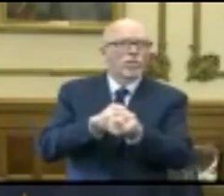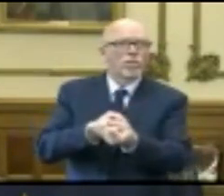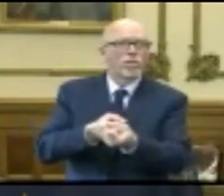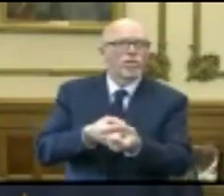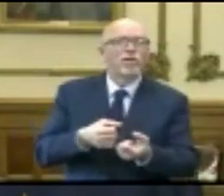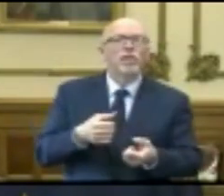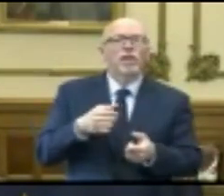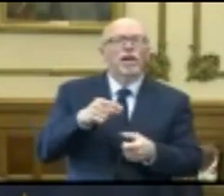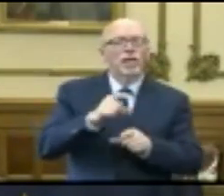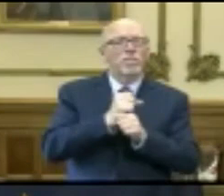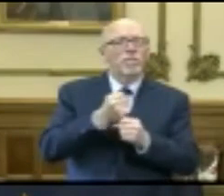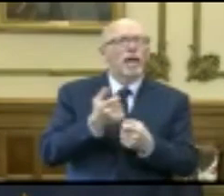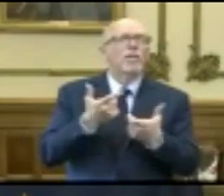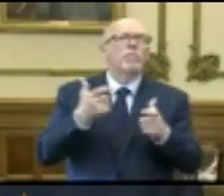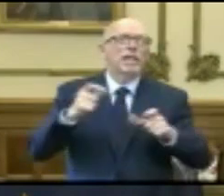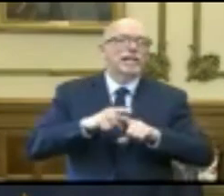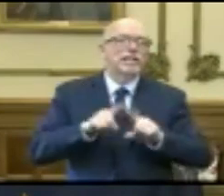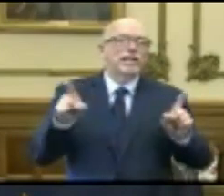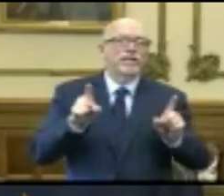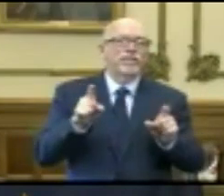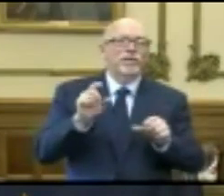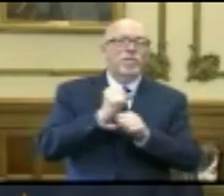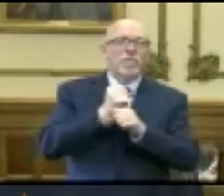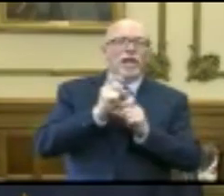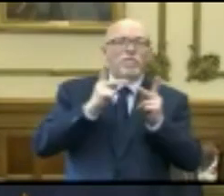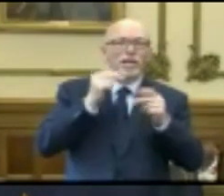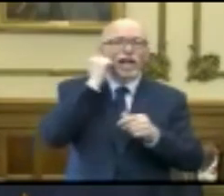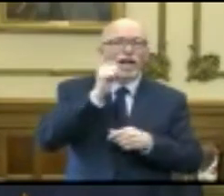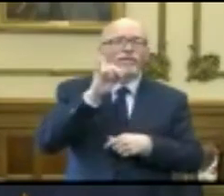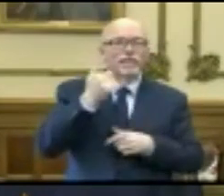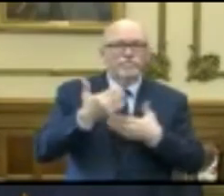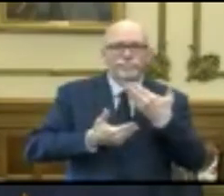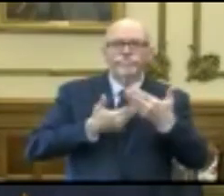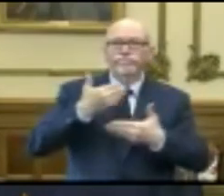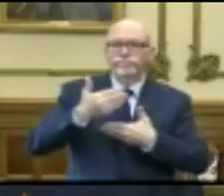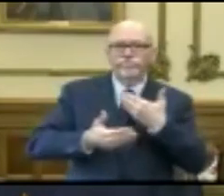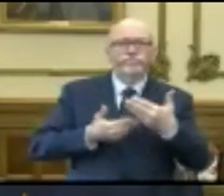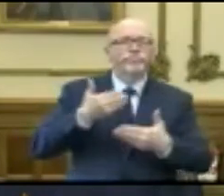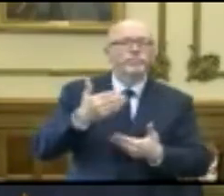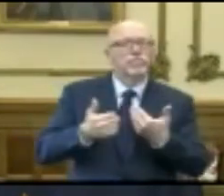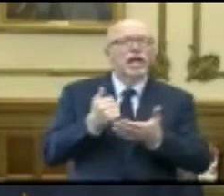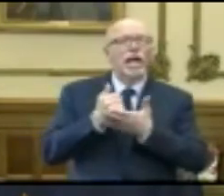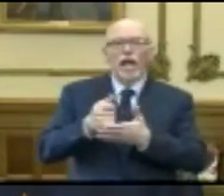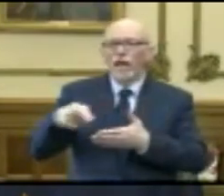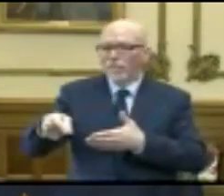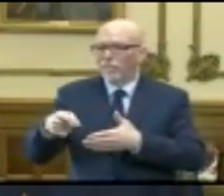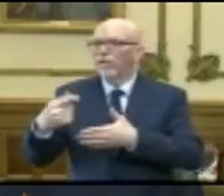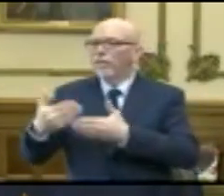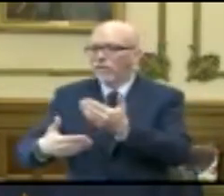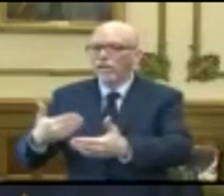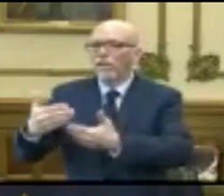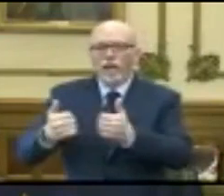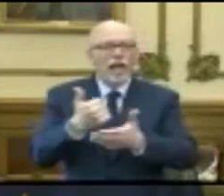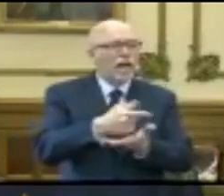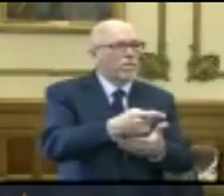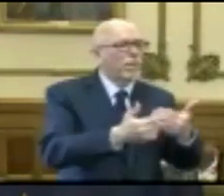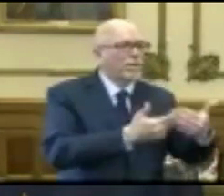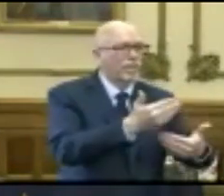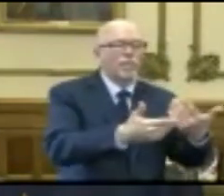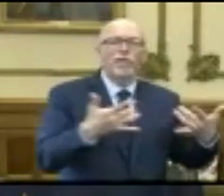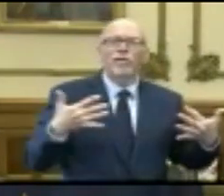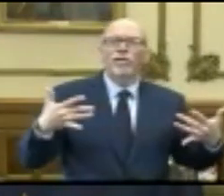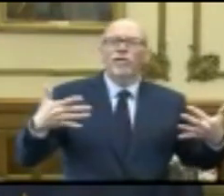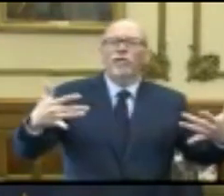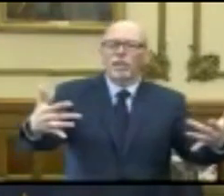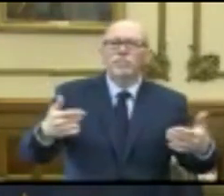this is making a huge difference to get people from one day to the next so they can help others get from one day to the next. And so I just wanted to say